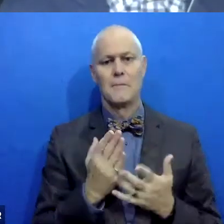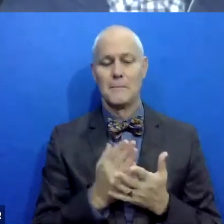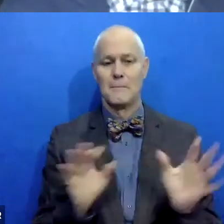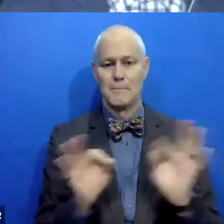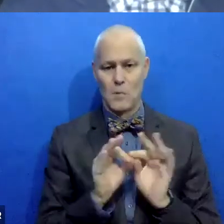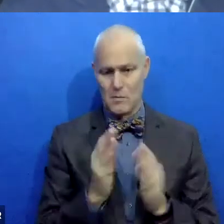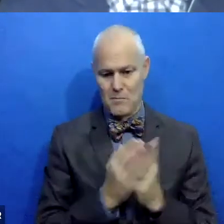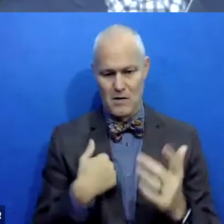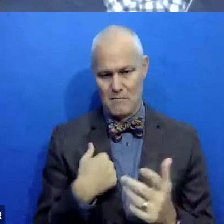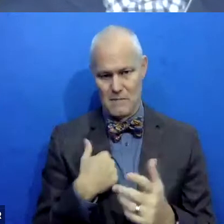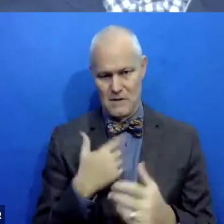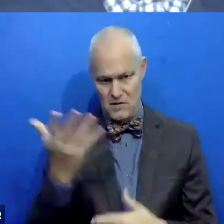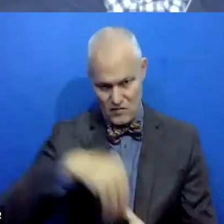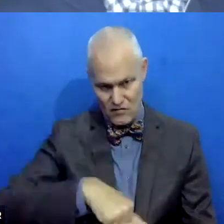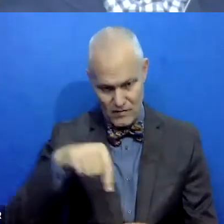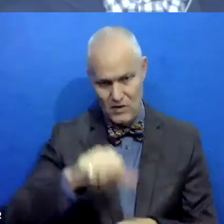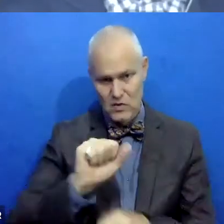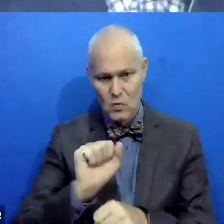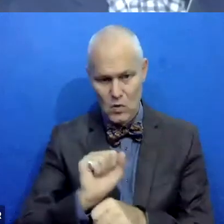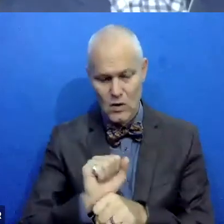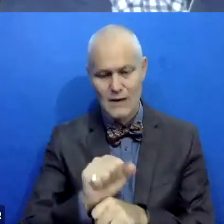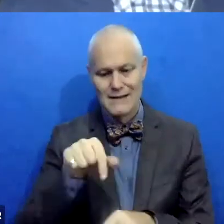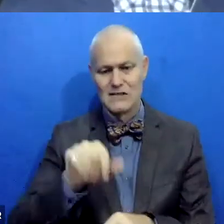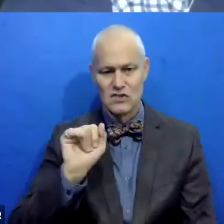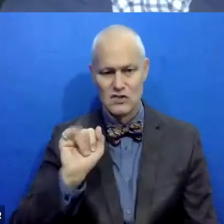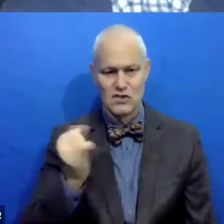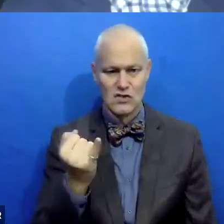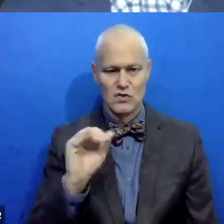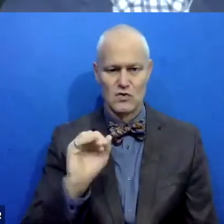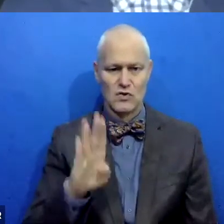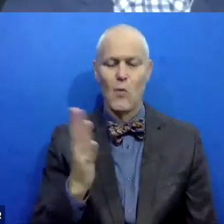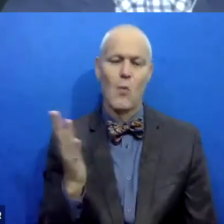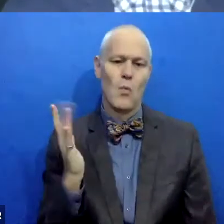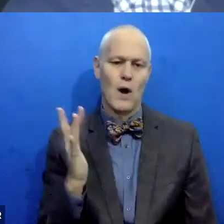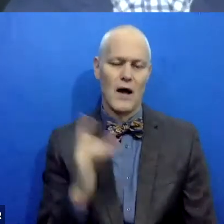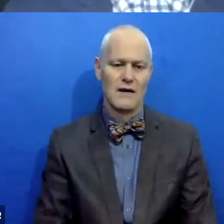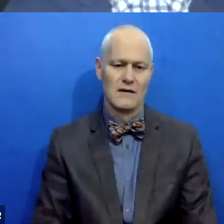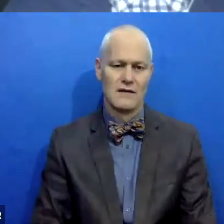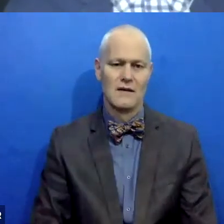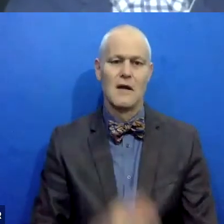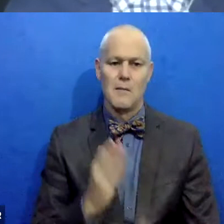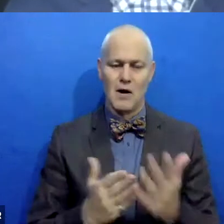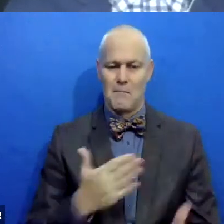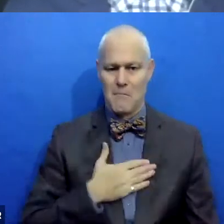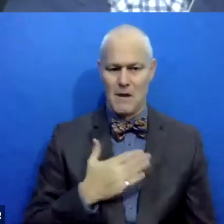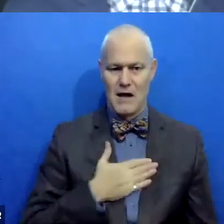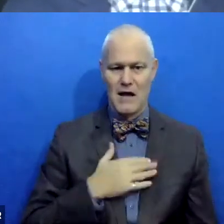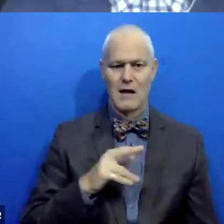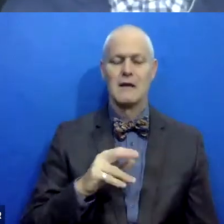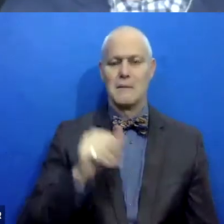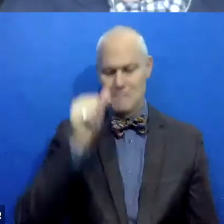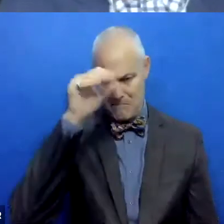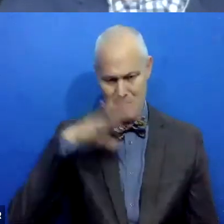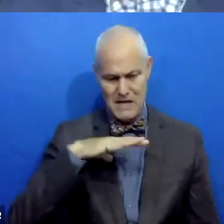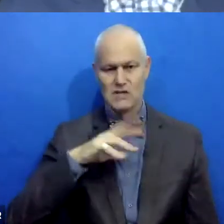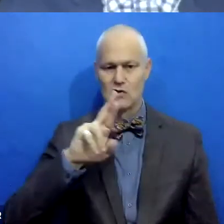do this work and have this job is part of my restorative process, part of my amends making process.